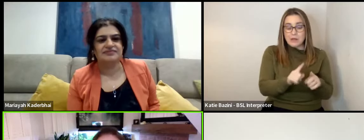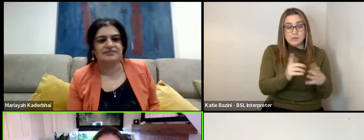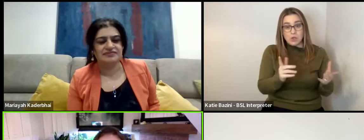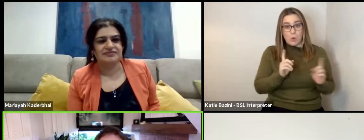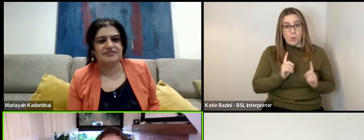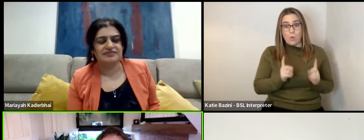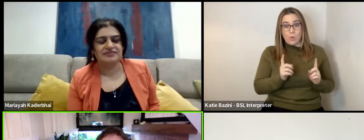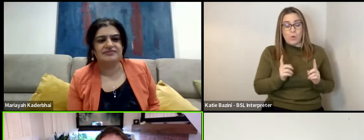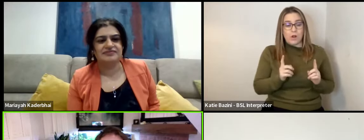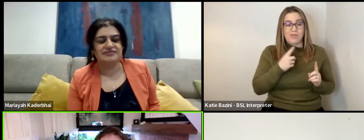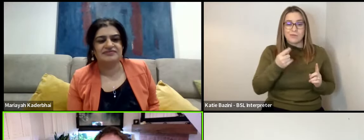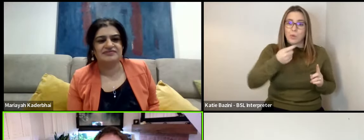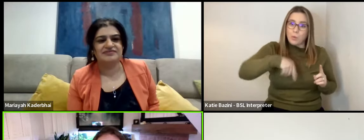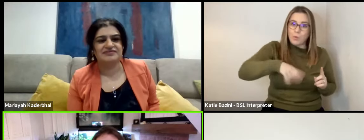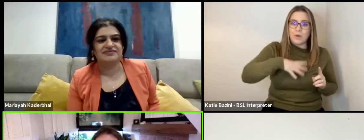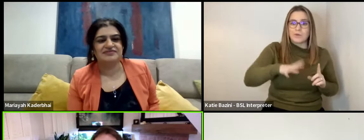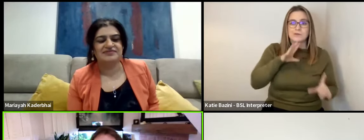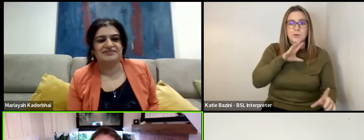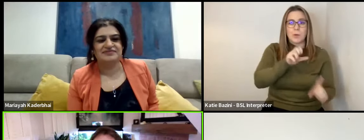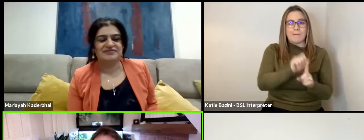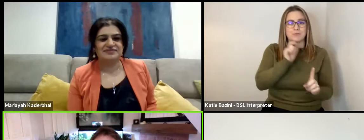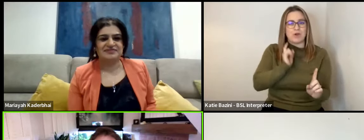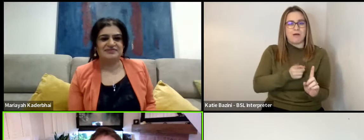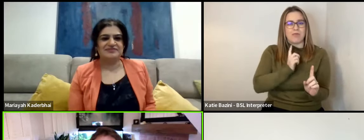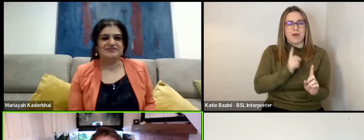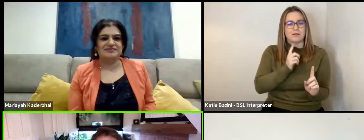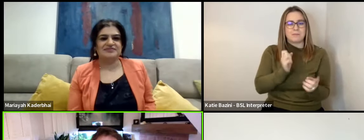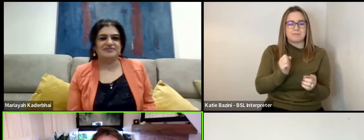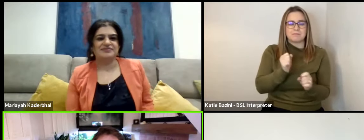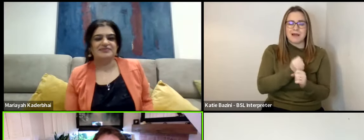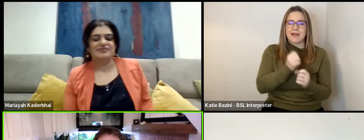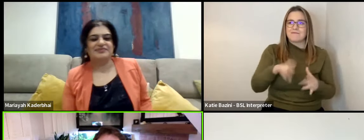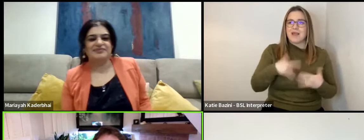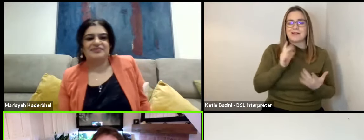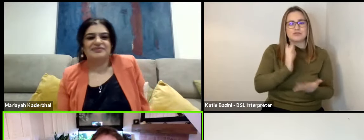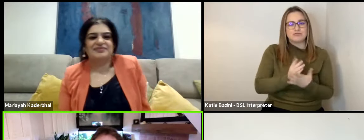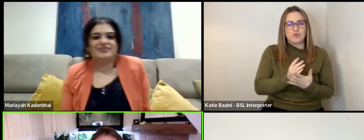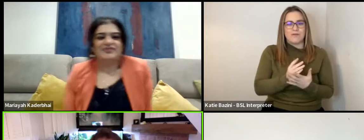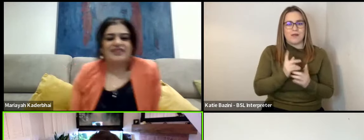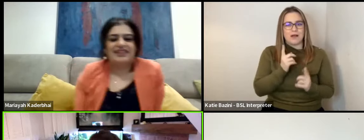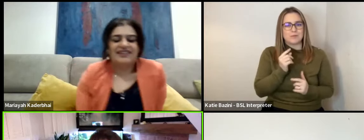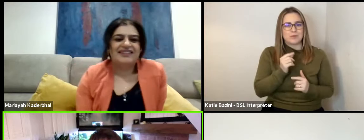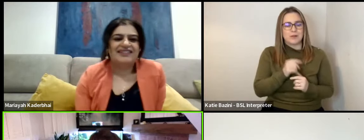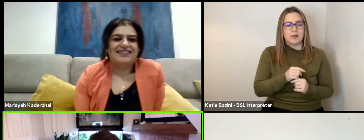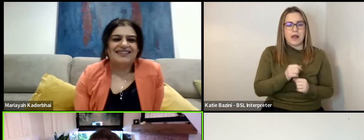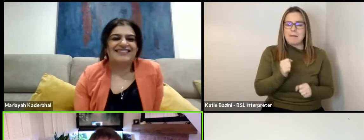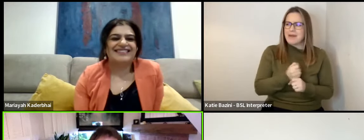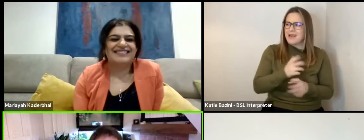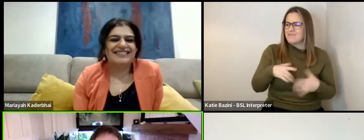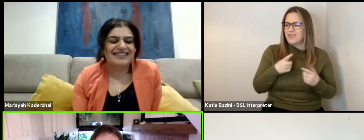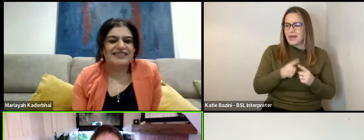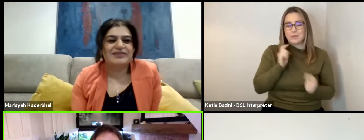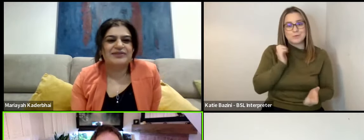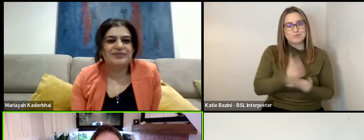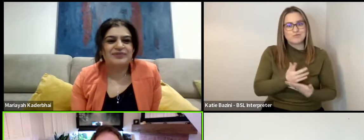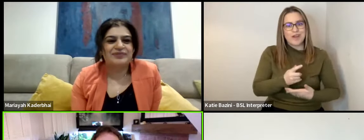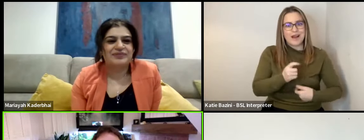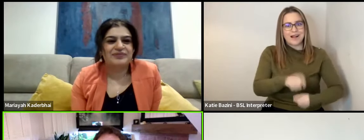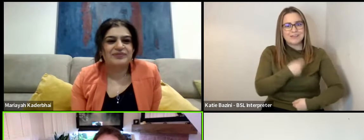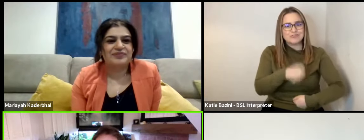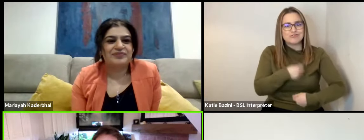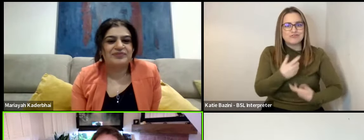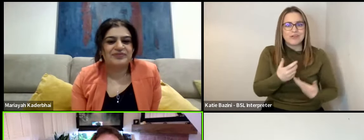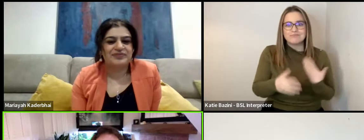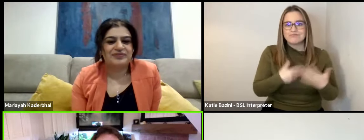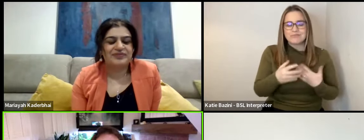it's that, that's what we really wanted to capture and we wanted to try and make it as truthful and as authentic as possible. And make it feel like it was a real kitchen and to